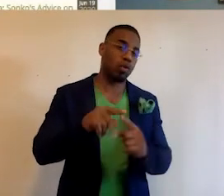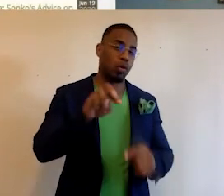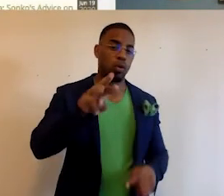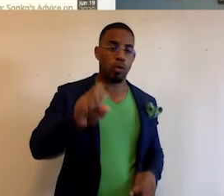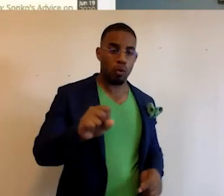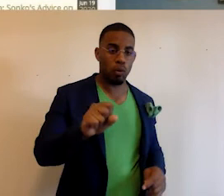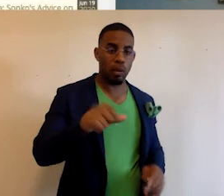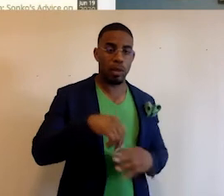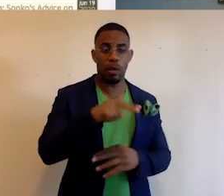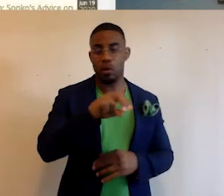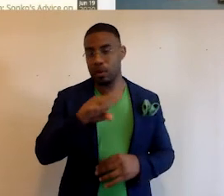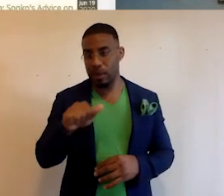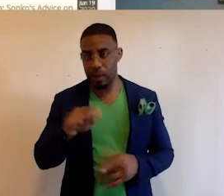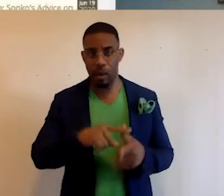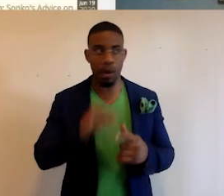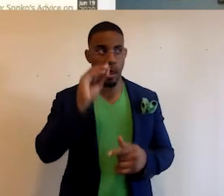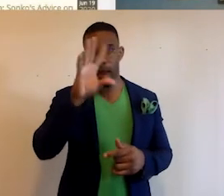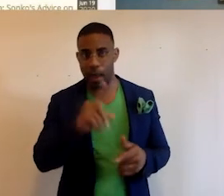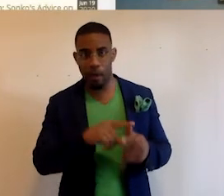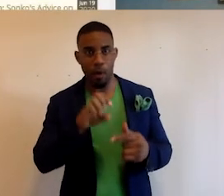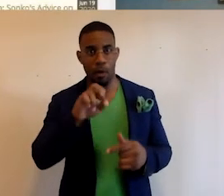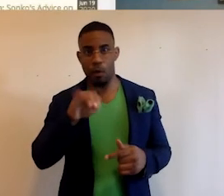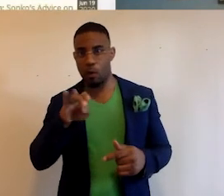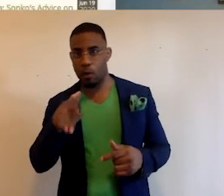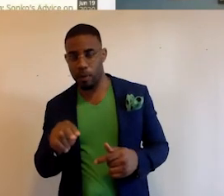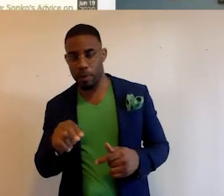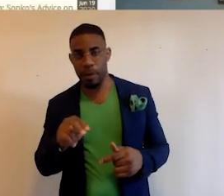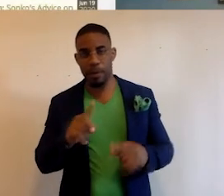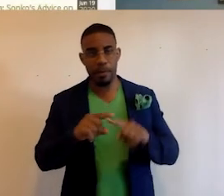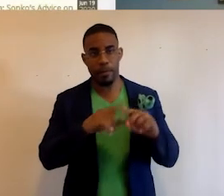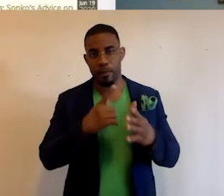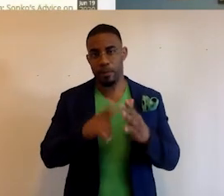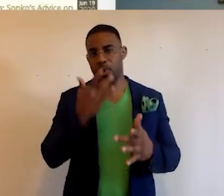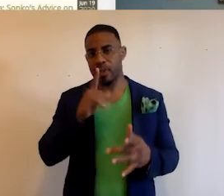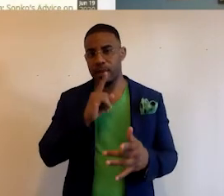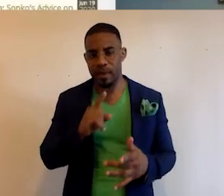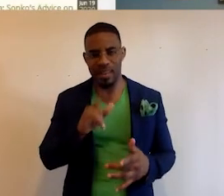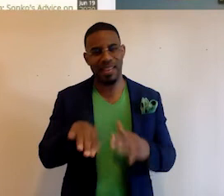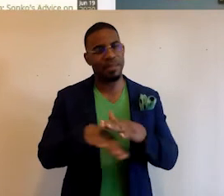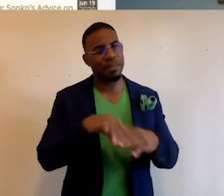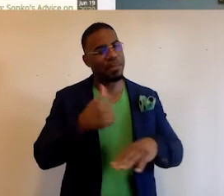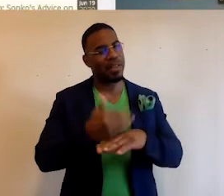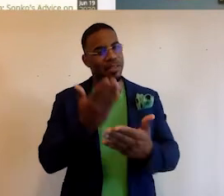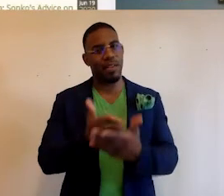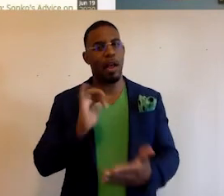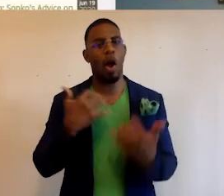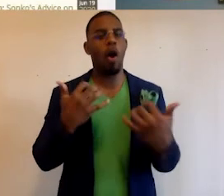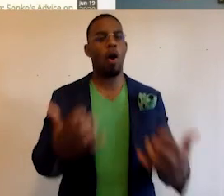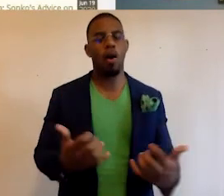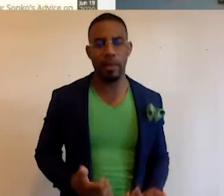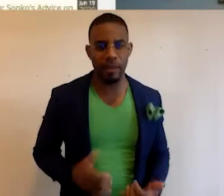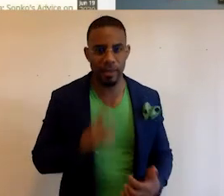in the USA or Africa or Caribbean, depending upon what your preference is. That's based upon the fact that our audience